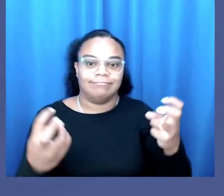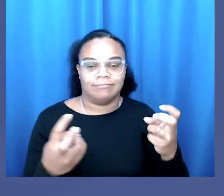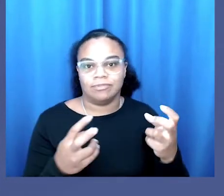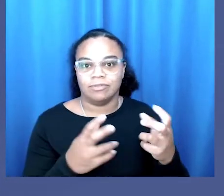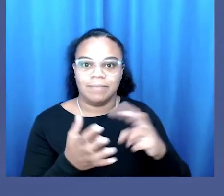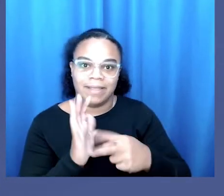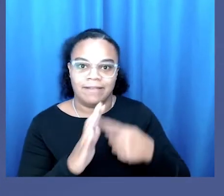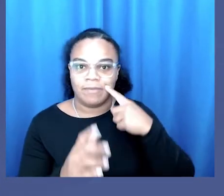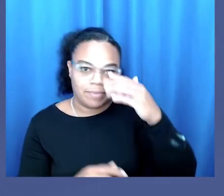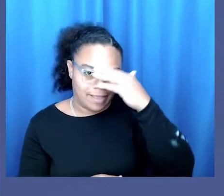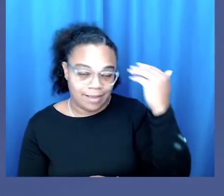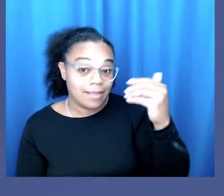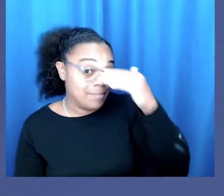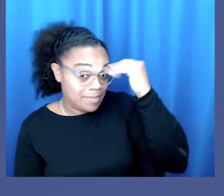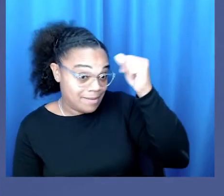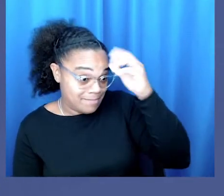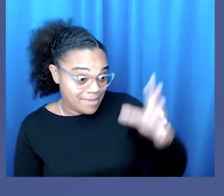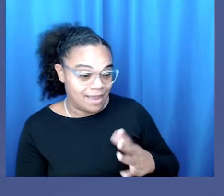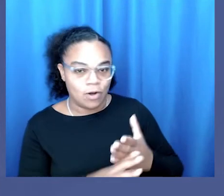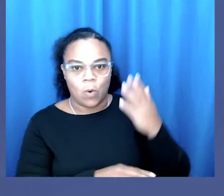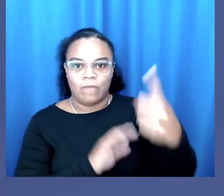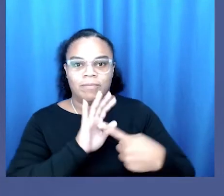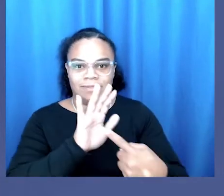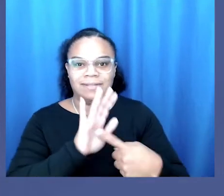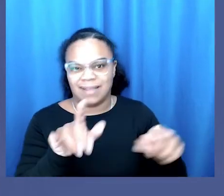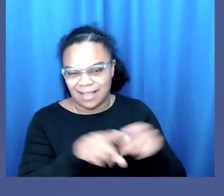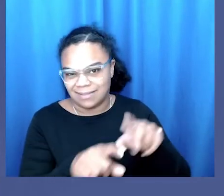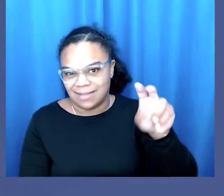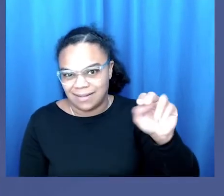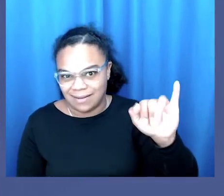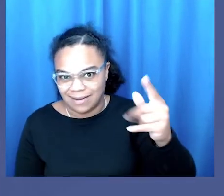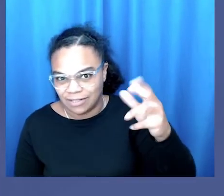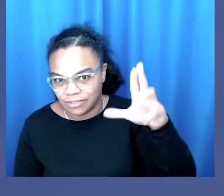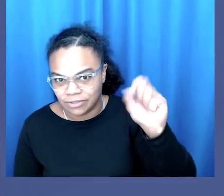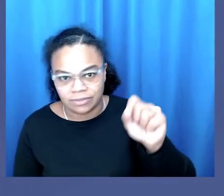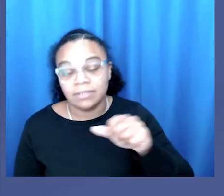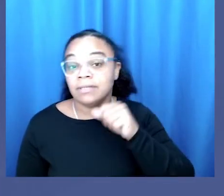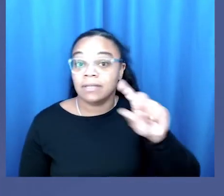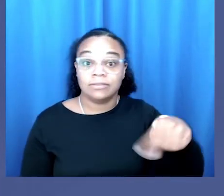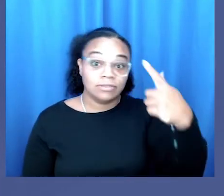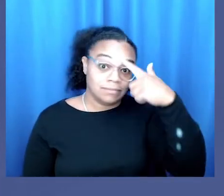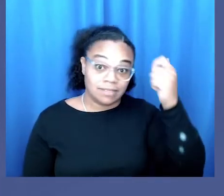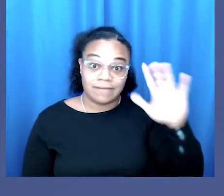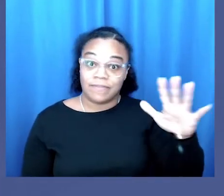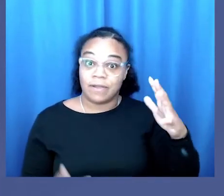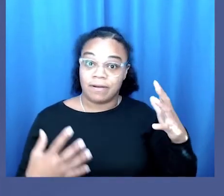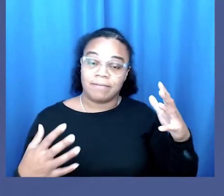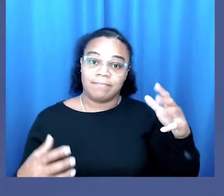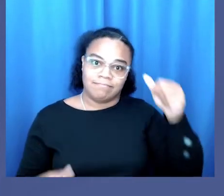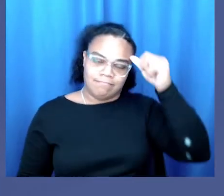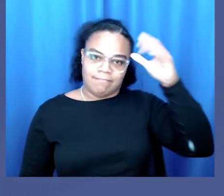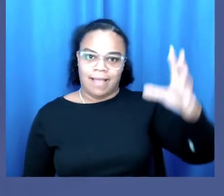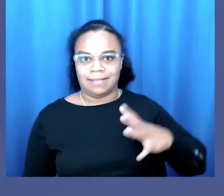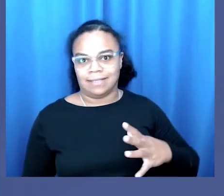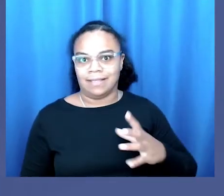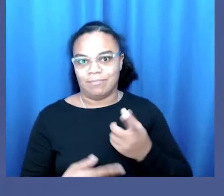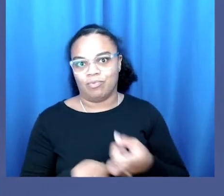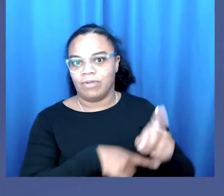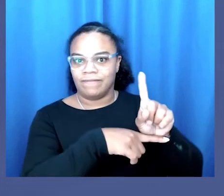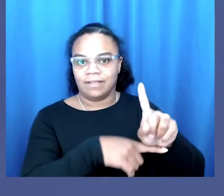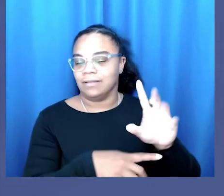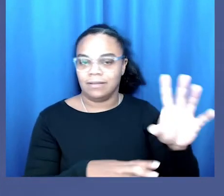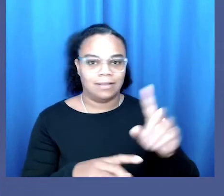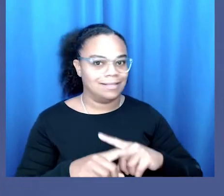Black men then are overrepresented as niggers, not due to their own masculinist privilege per se.